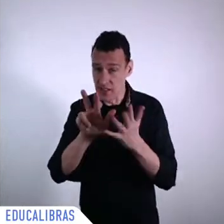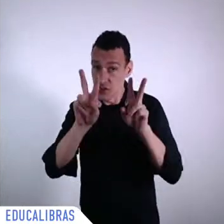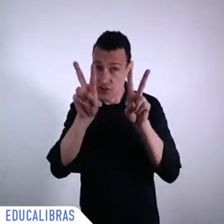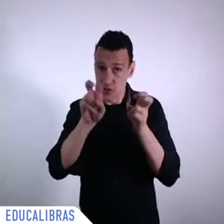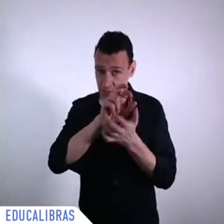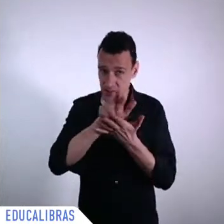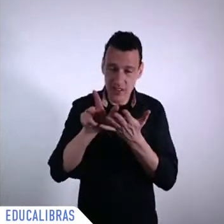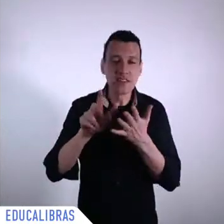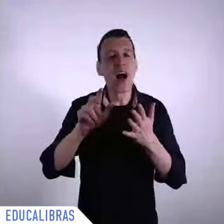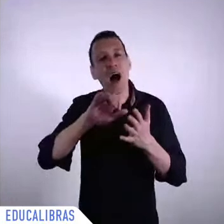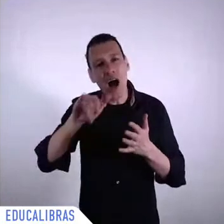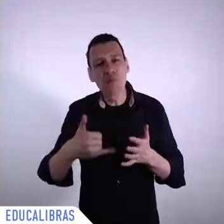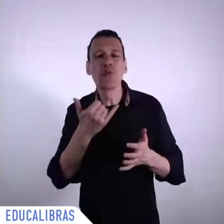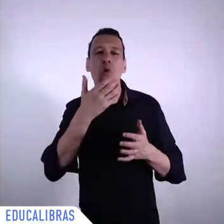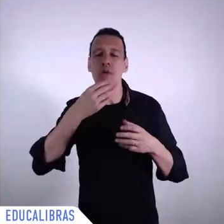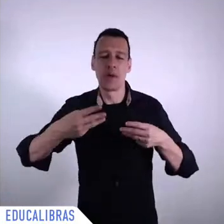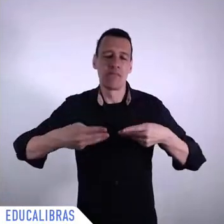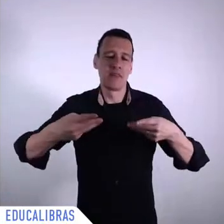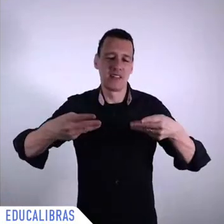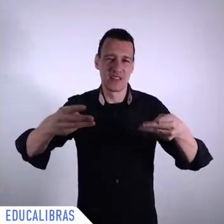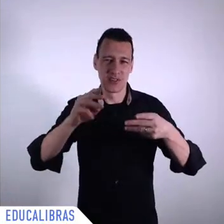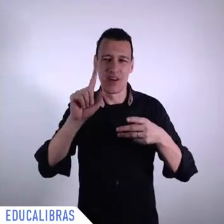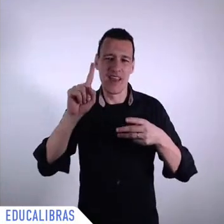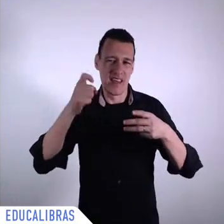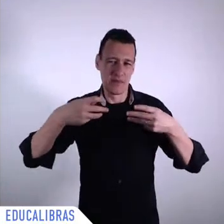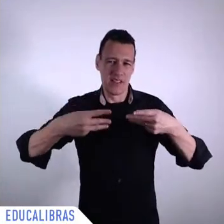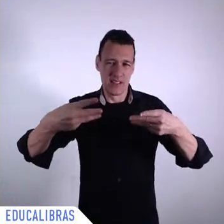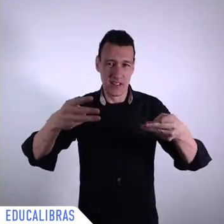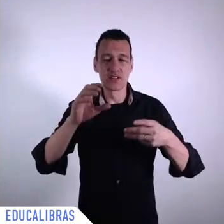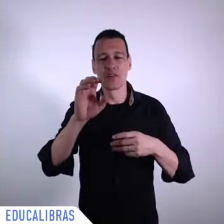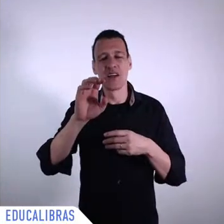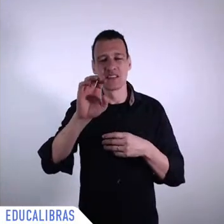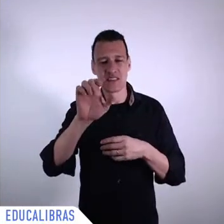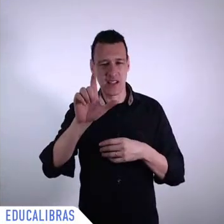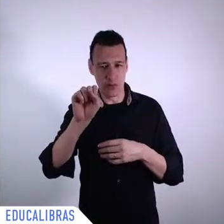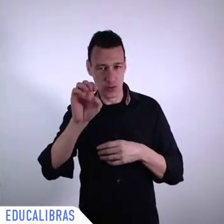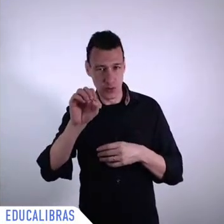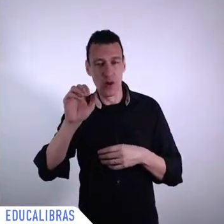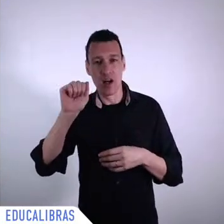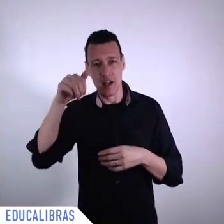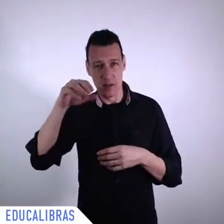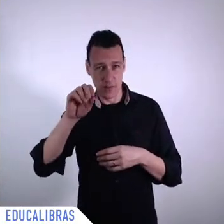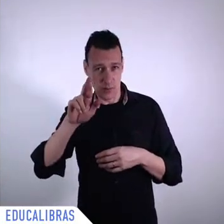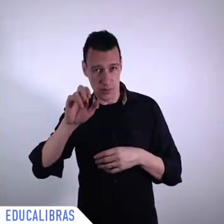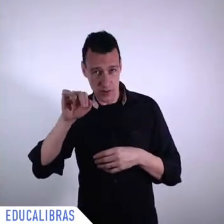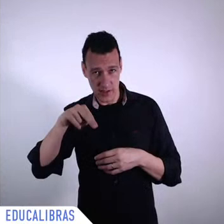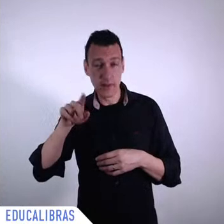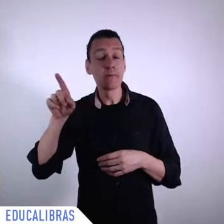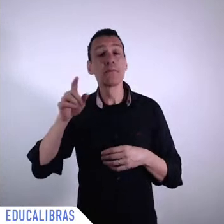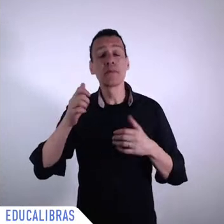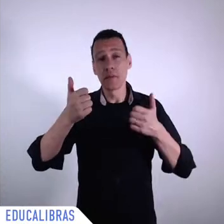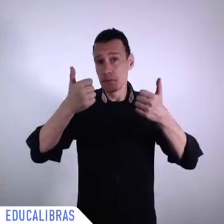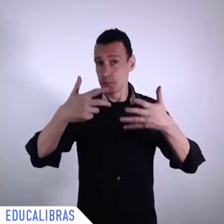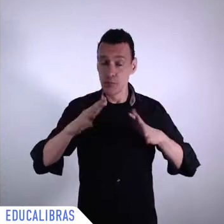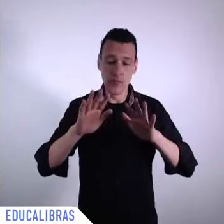one of my first meetings with him after Haiti was during the alliance of civilization